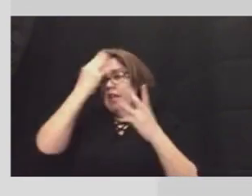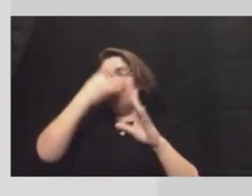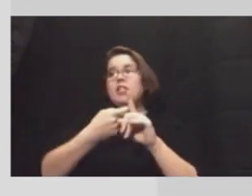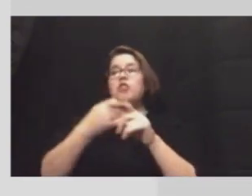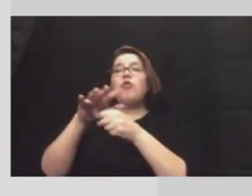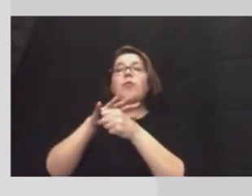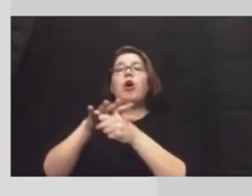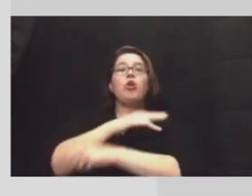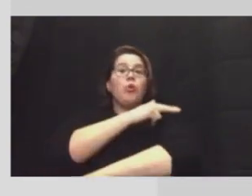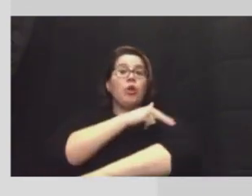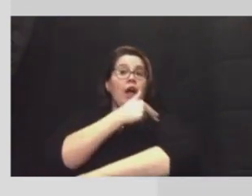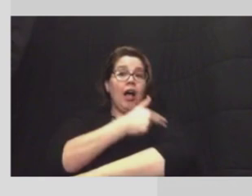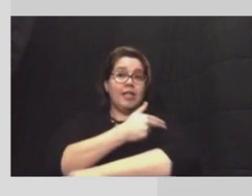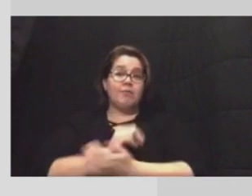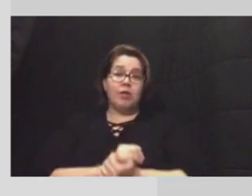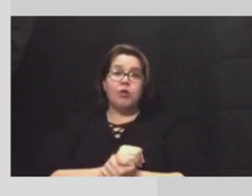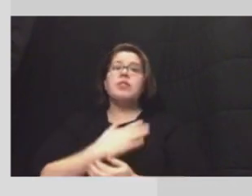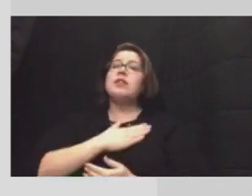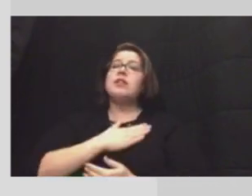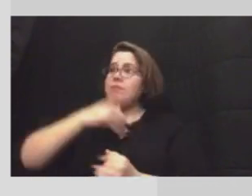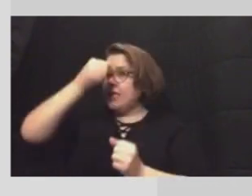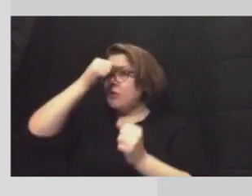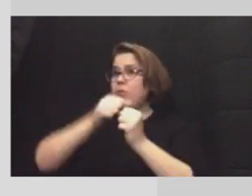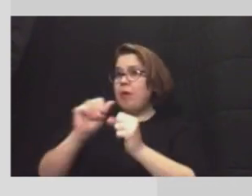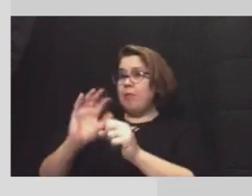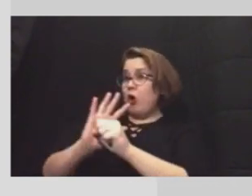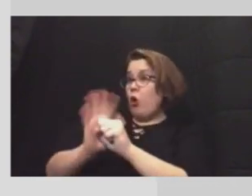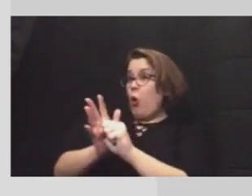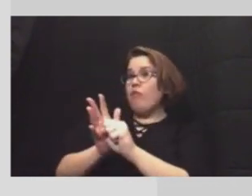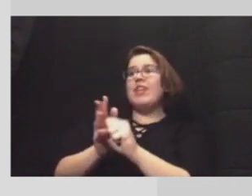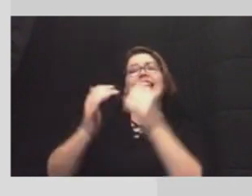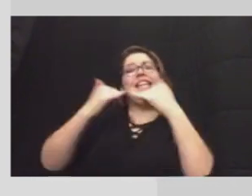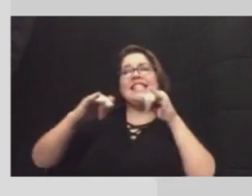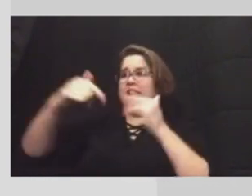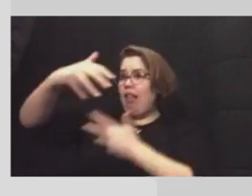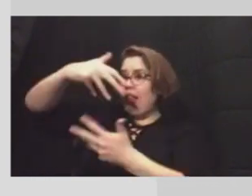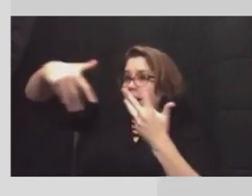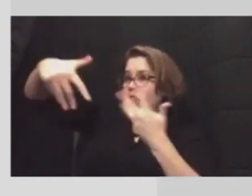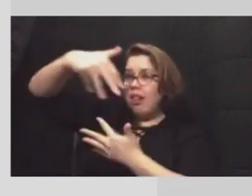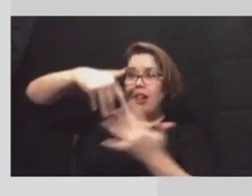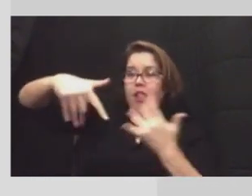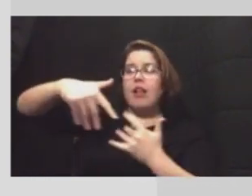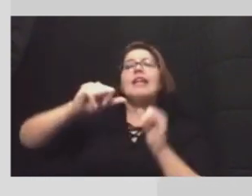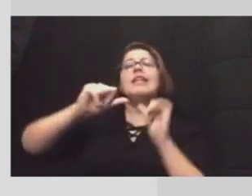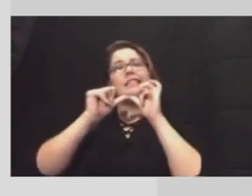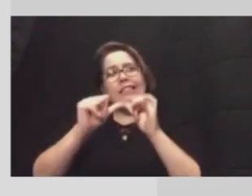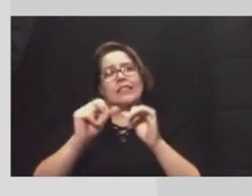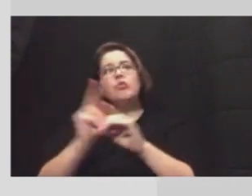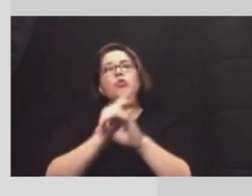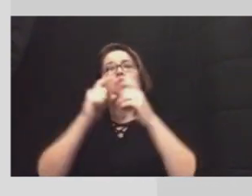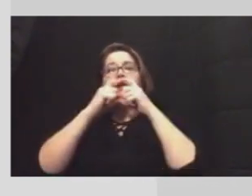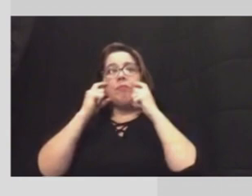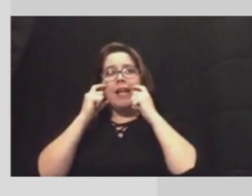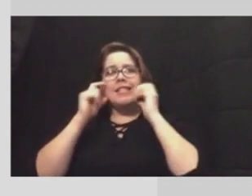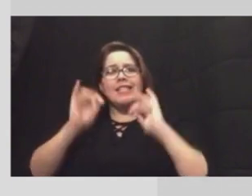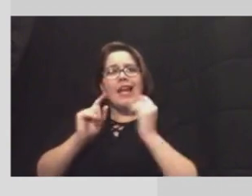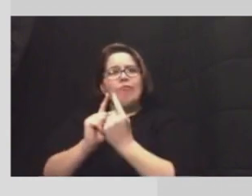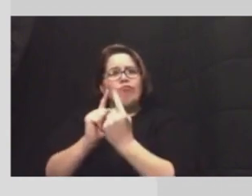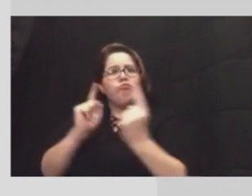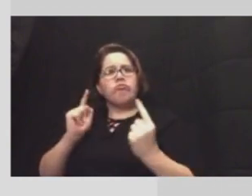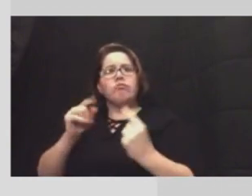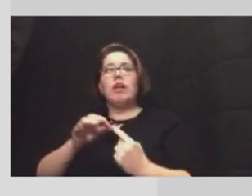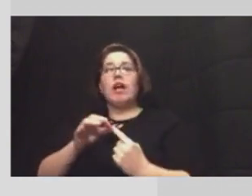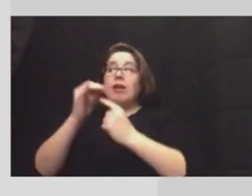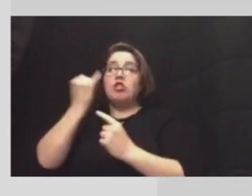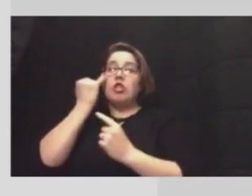local hospitals please keep in mind that COVID-19 is still in our community keep wearing your mask and social distancing especially if you